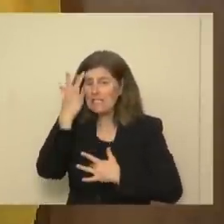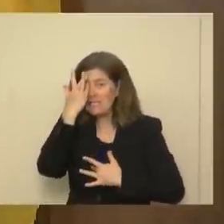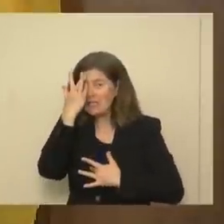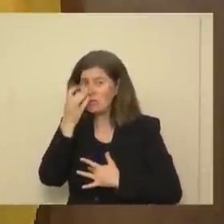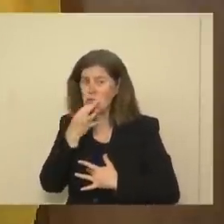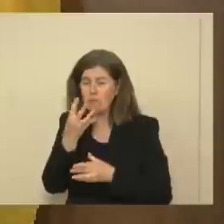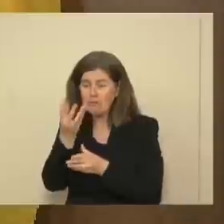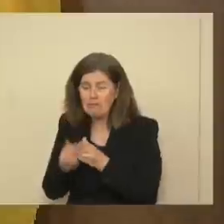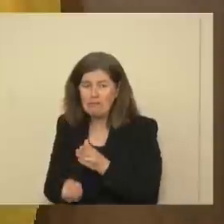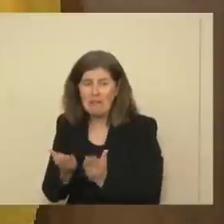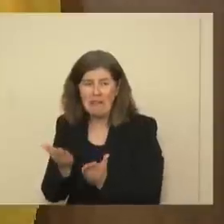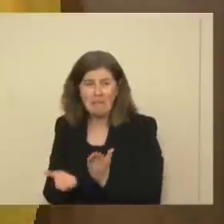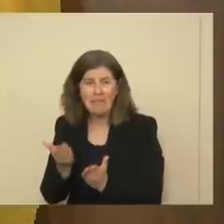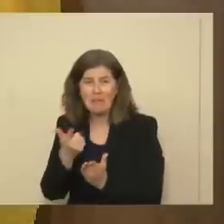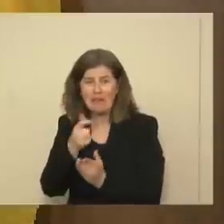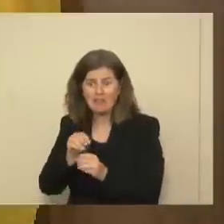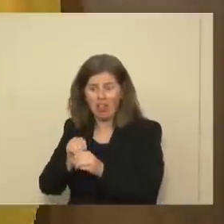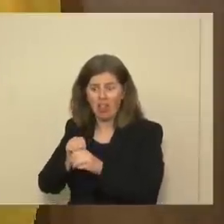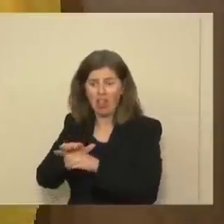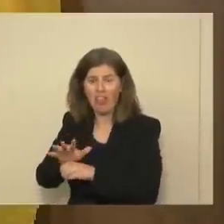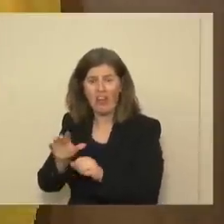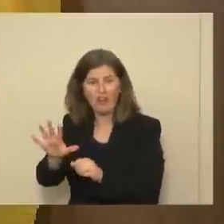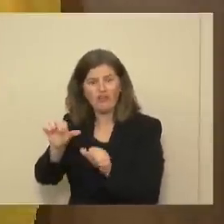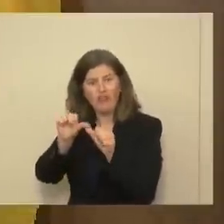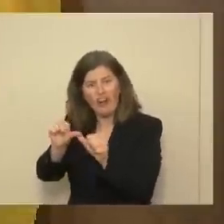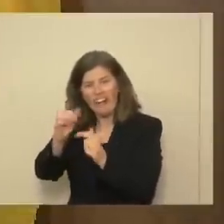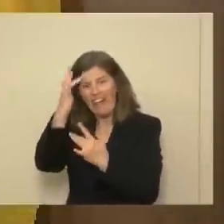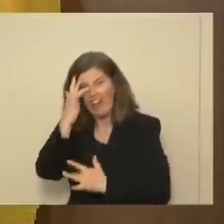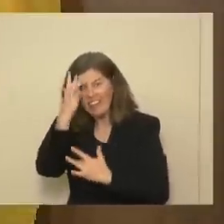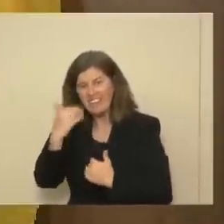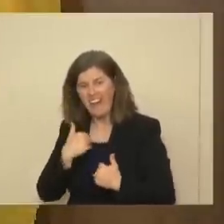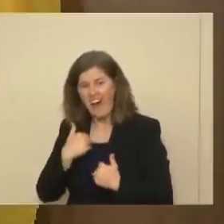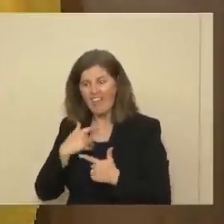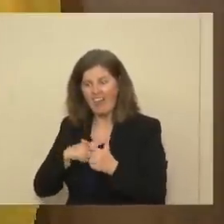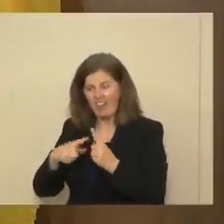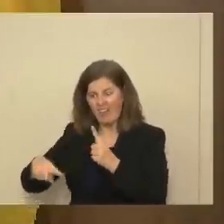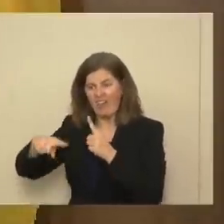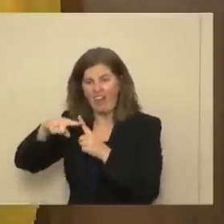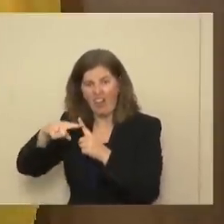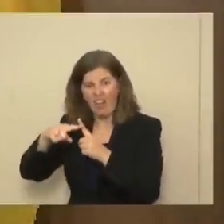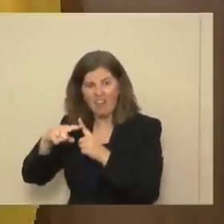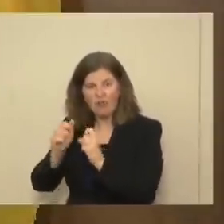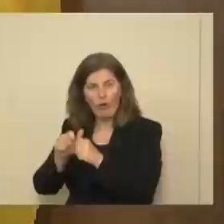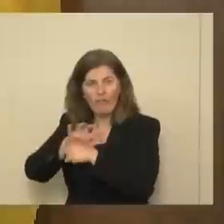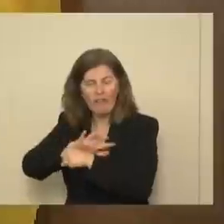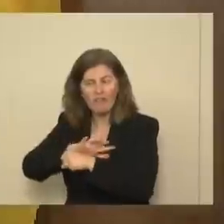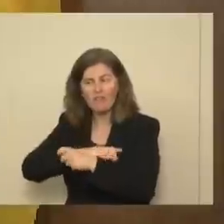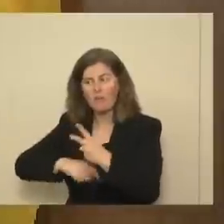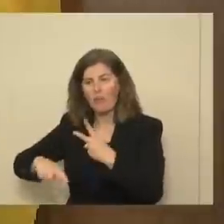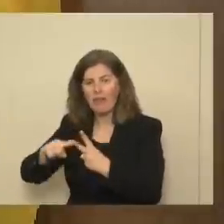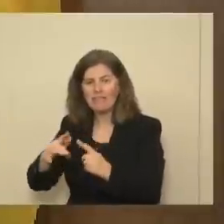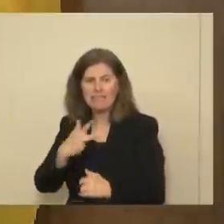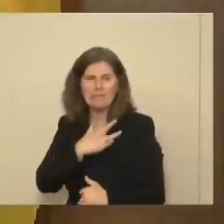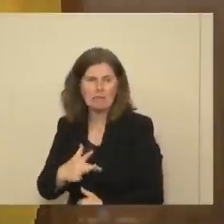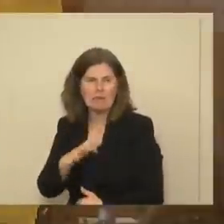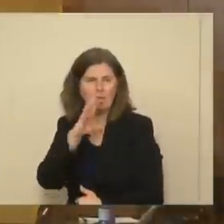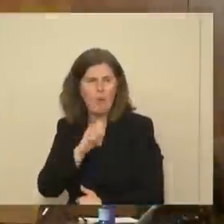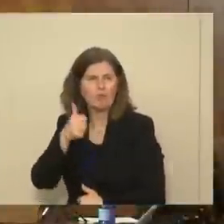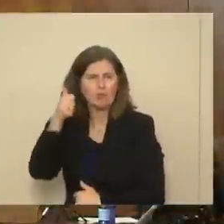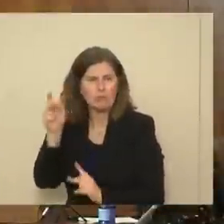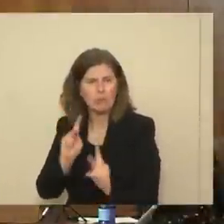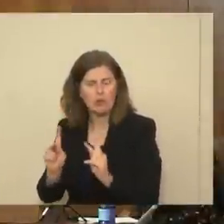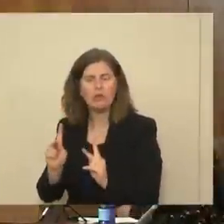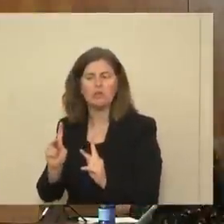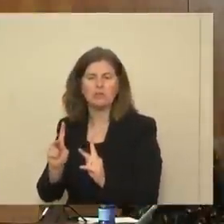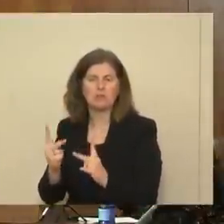lives because of their chronic illnesses and their age ranges typically in long-term care facilities. So,